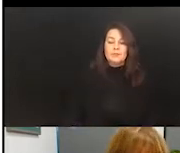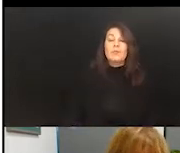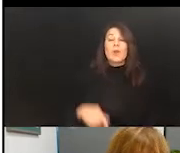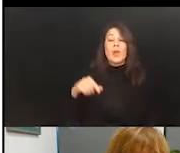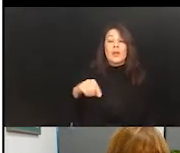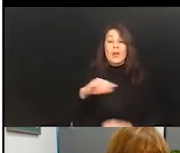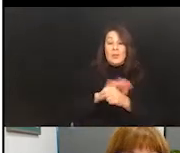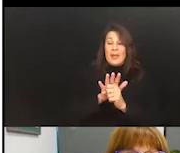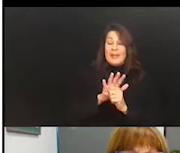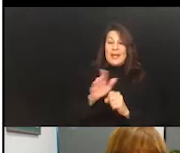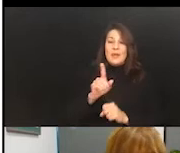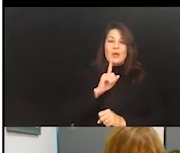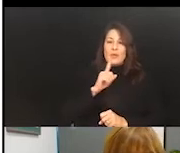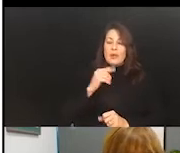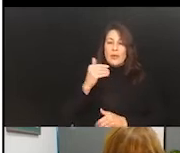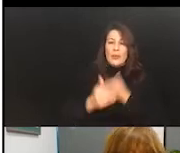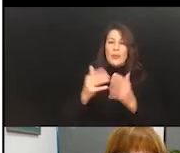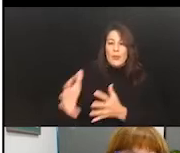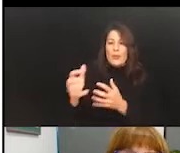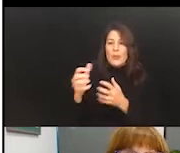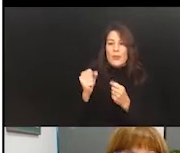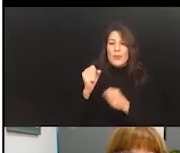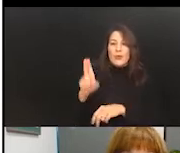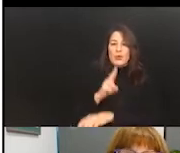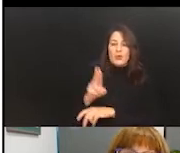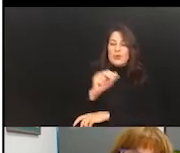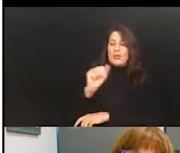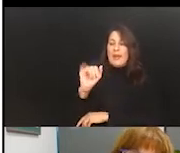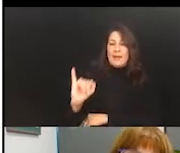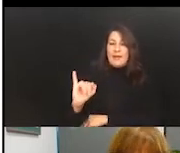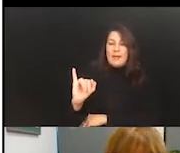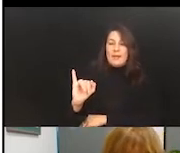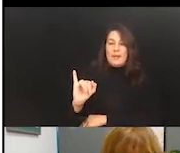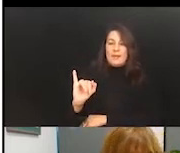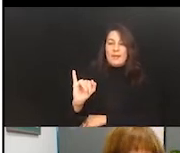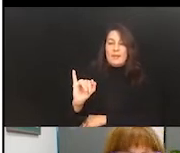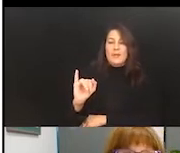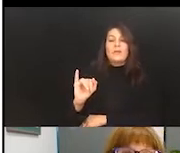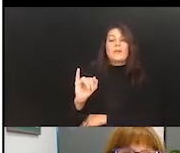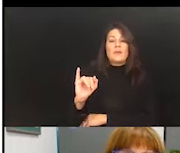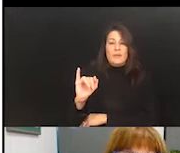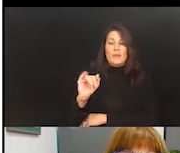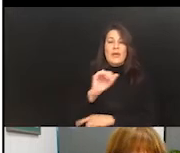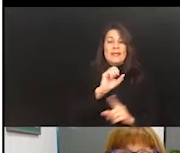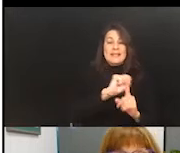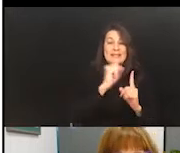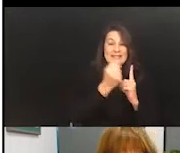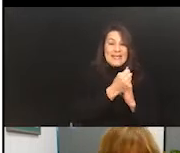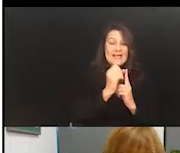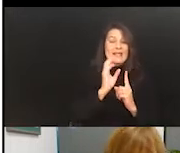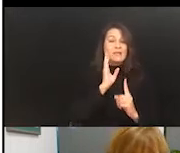accelerated the use of artificial intelligence and algorithm as our society fully embraces virtual education,